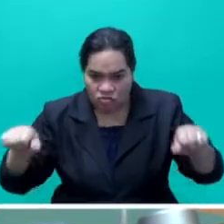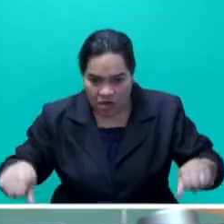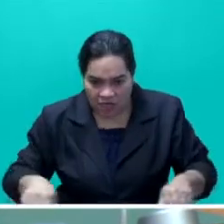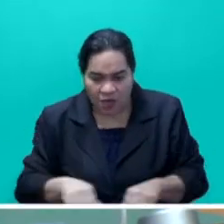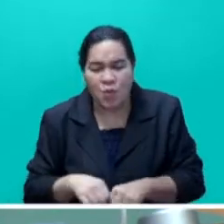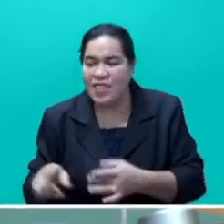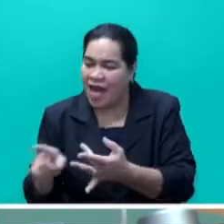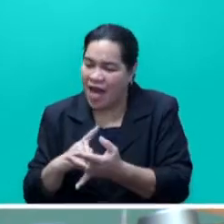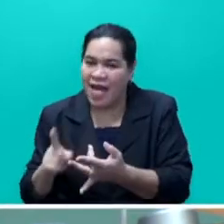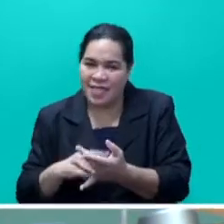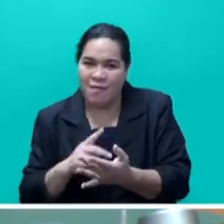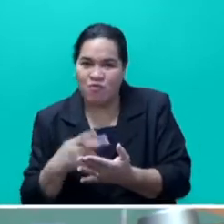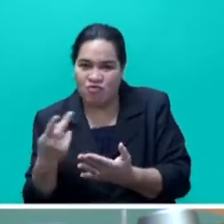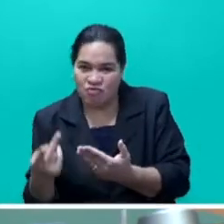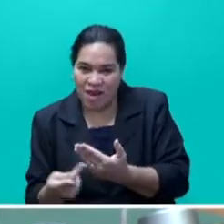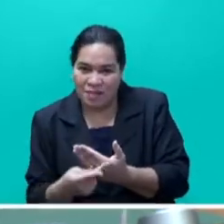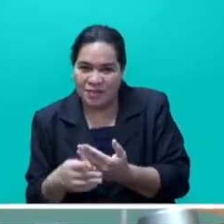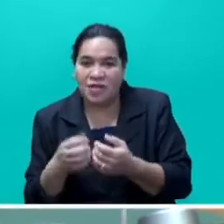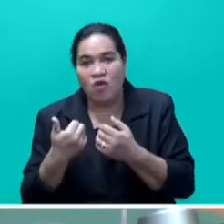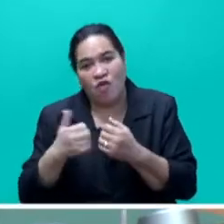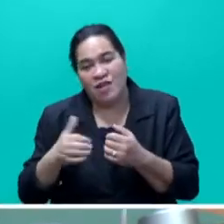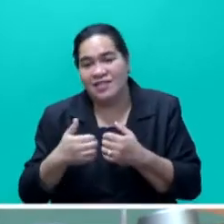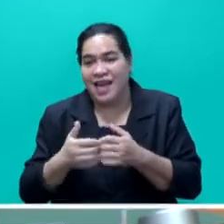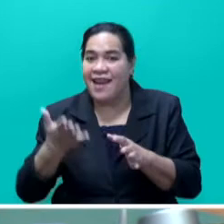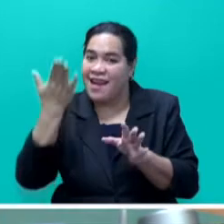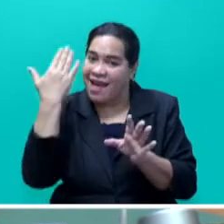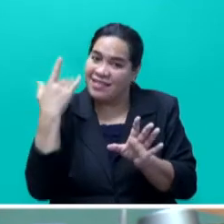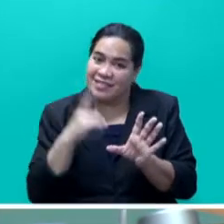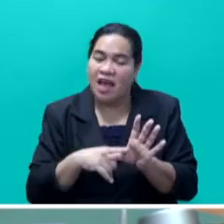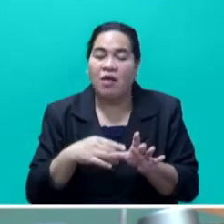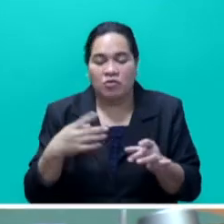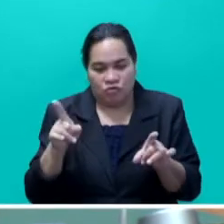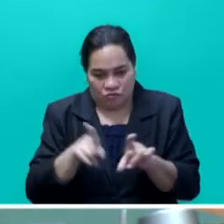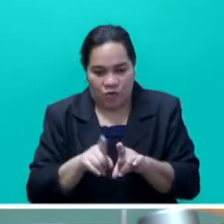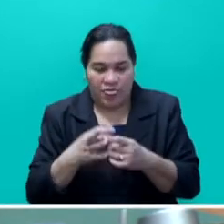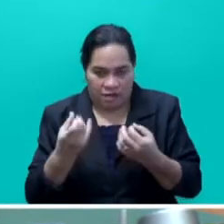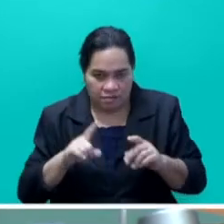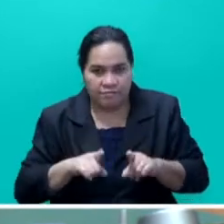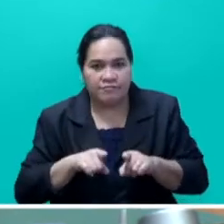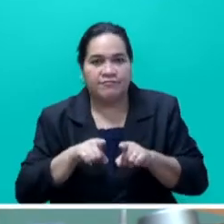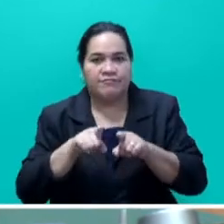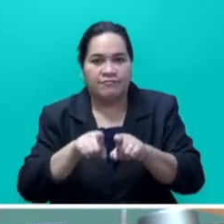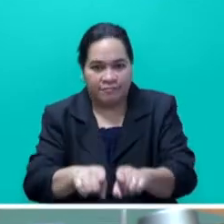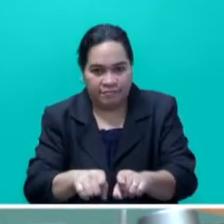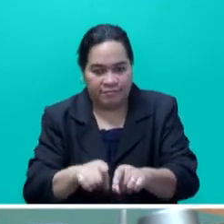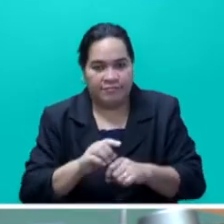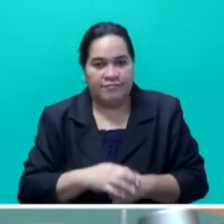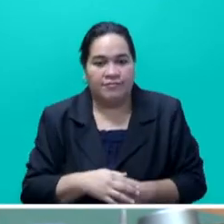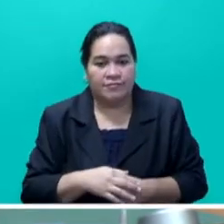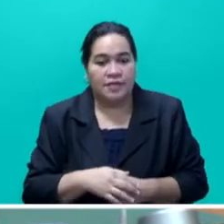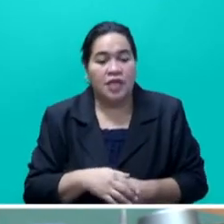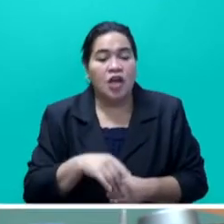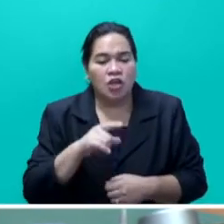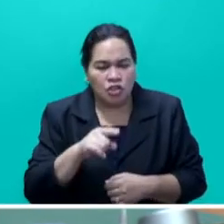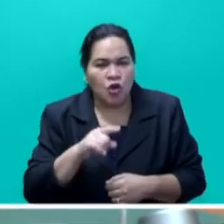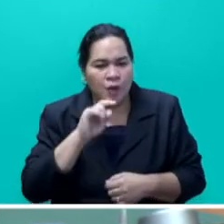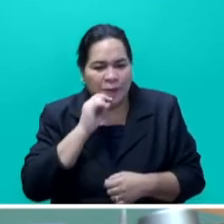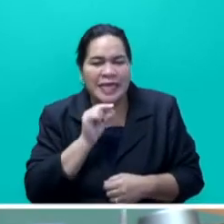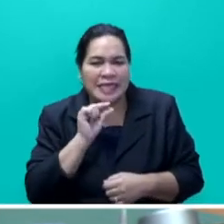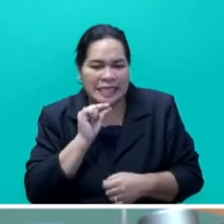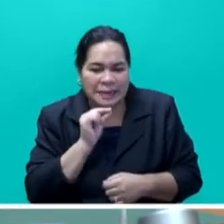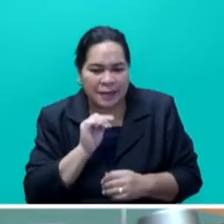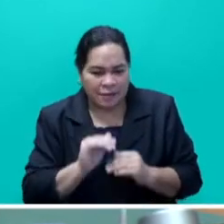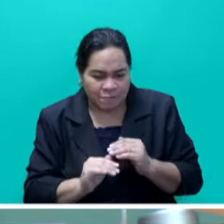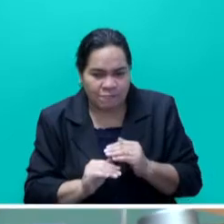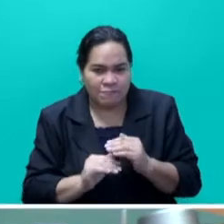other programs commenced in the last financial year. Mr Speaker Sayer, through these new programs, we are setting brick by brick the foundation to